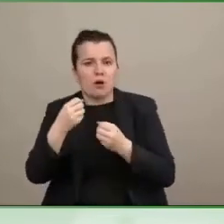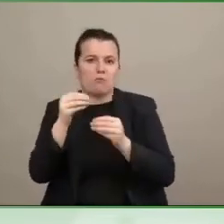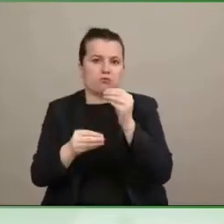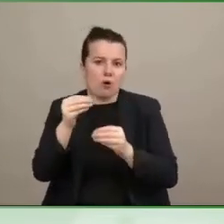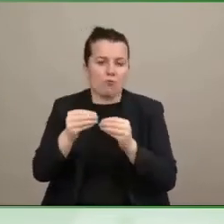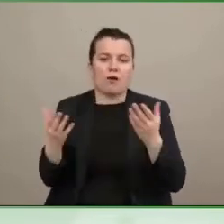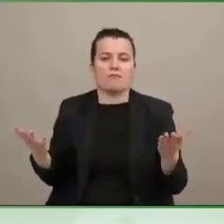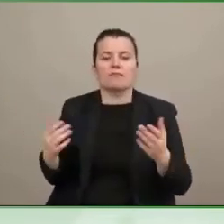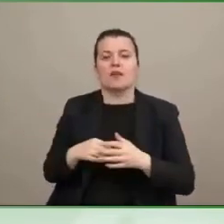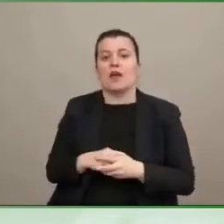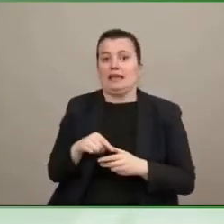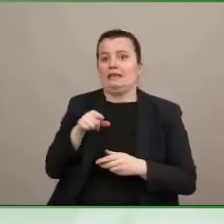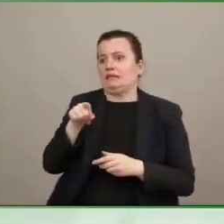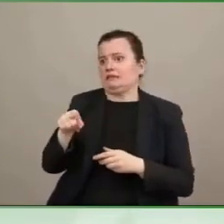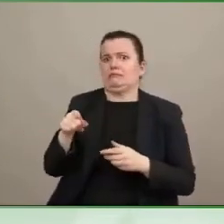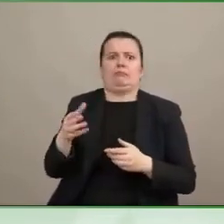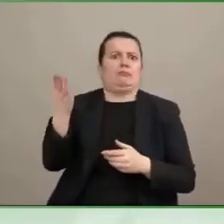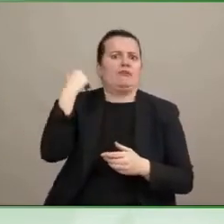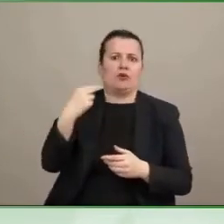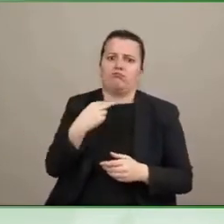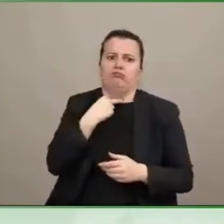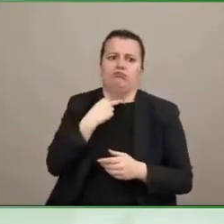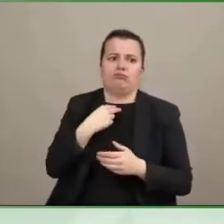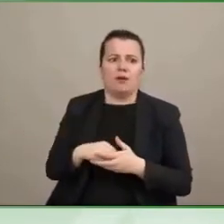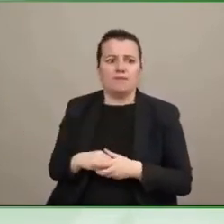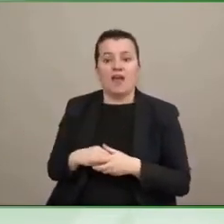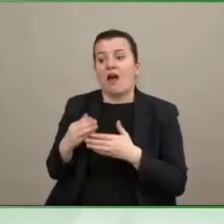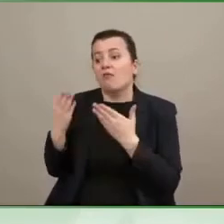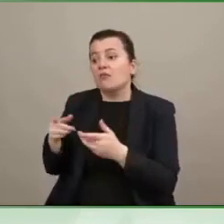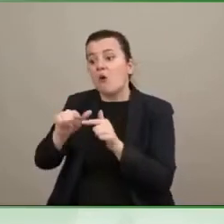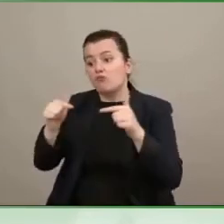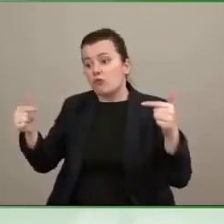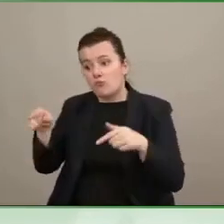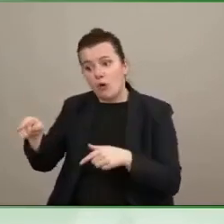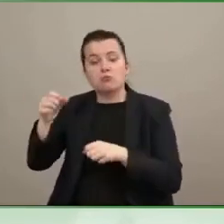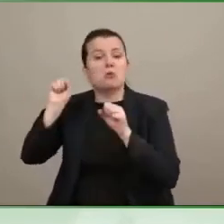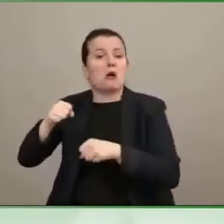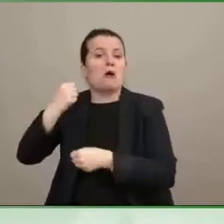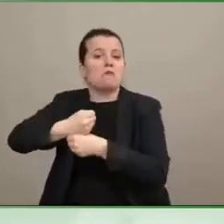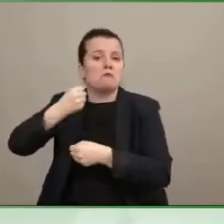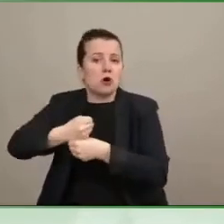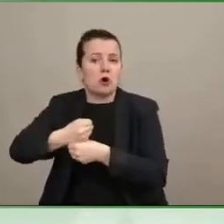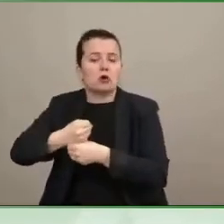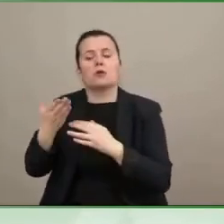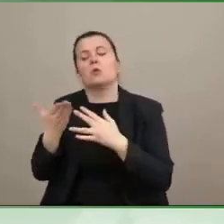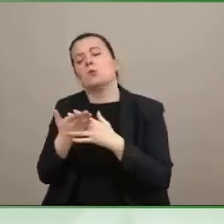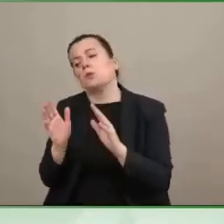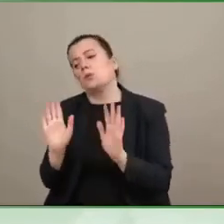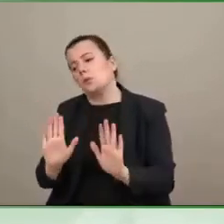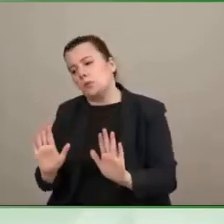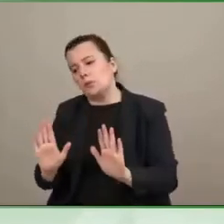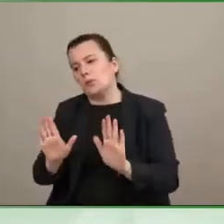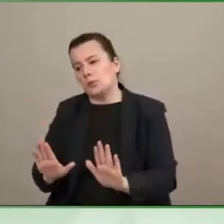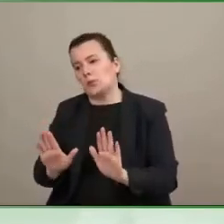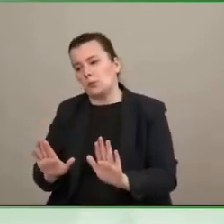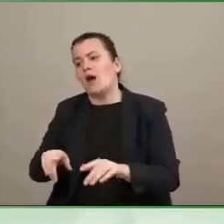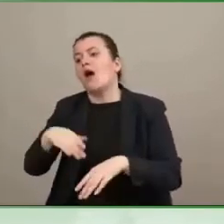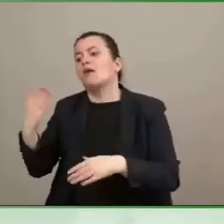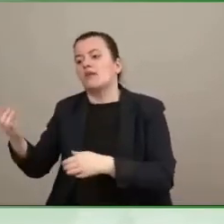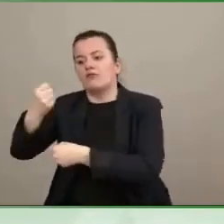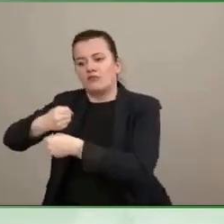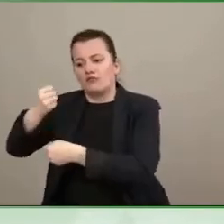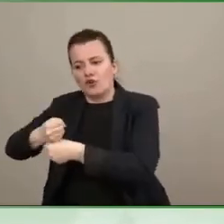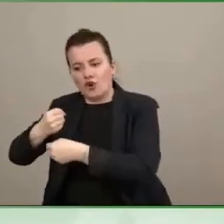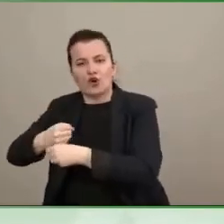during the day, you could work a little bit, know, take your break or even work in the evening. So you had that flexibility.